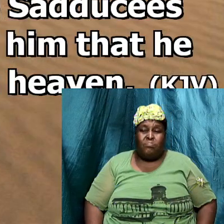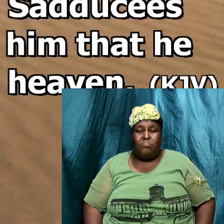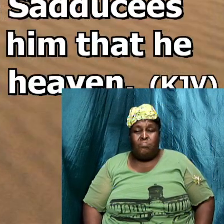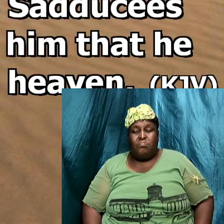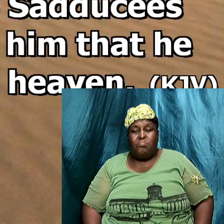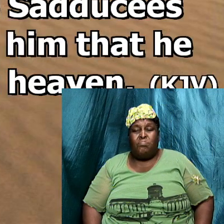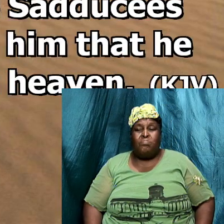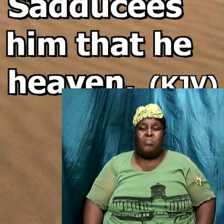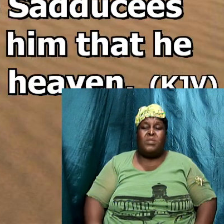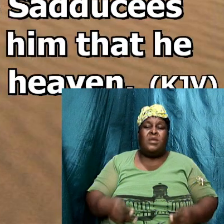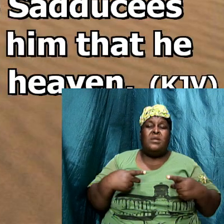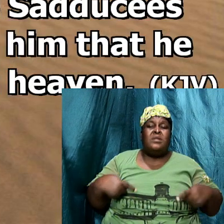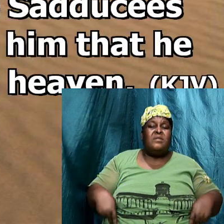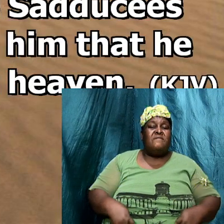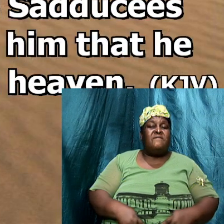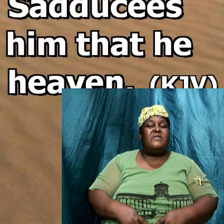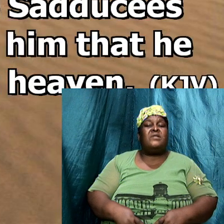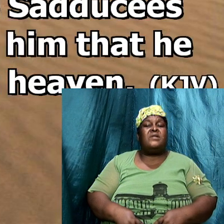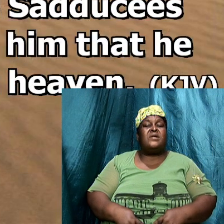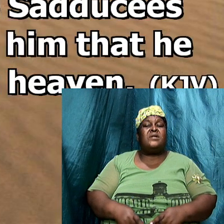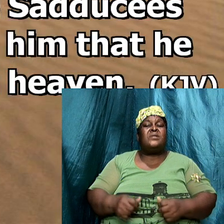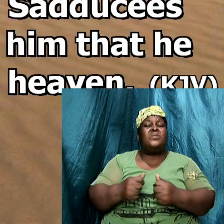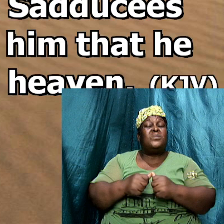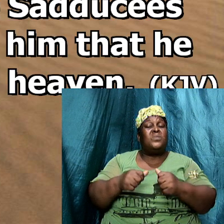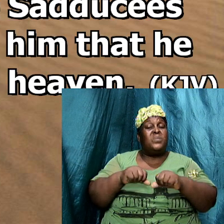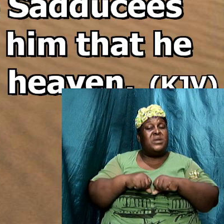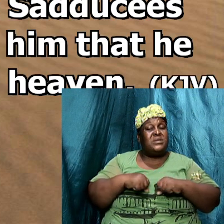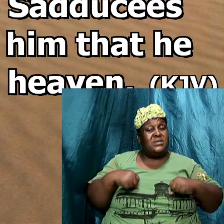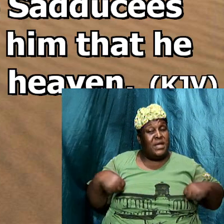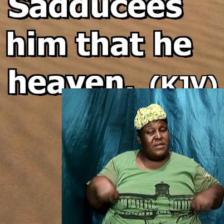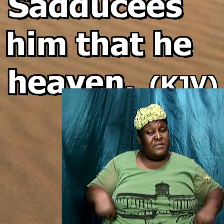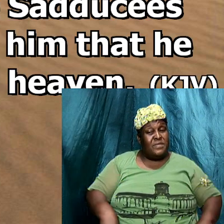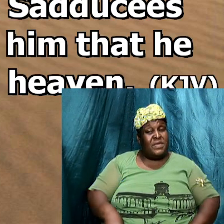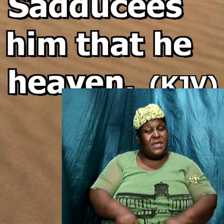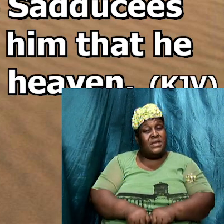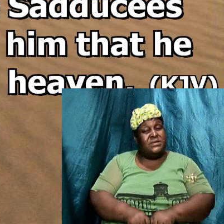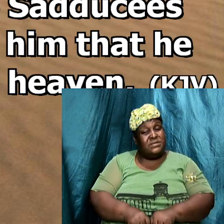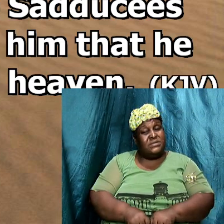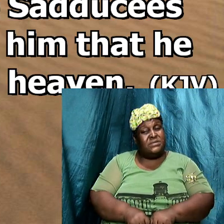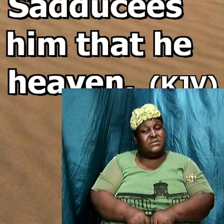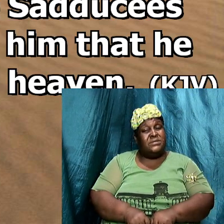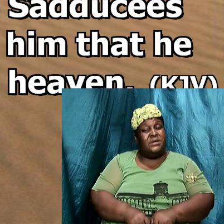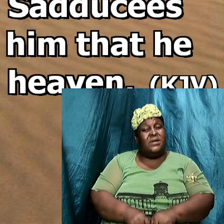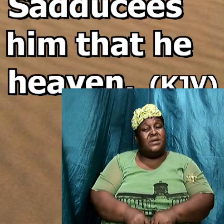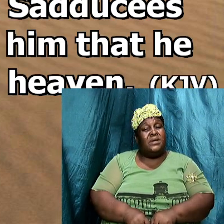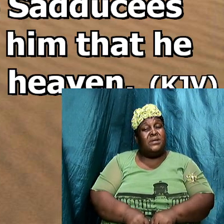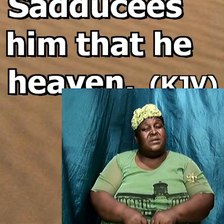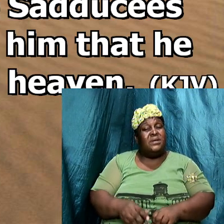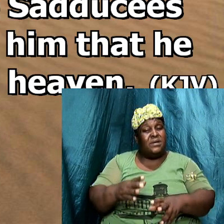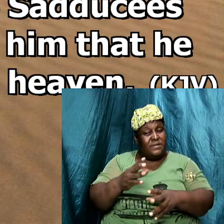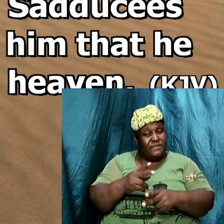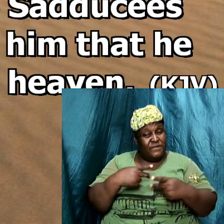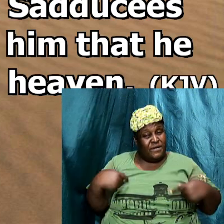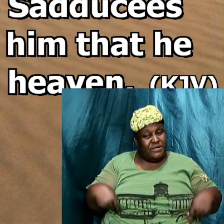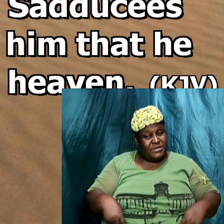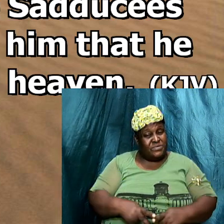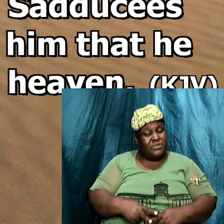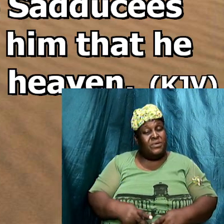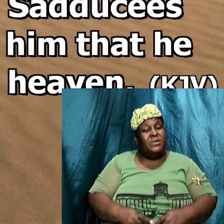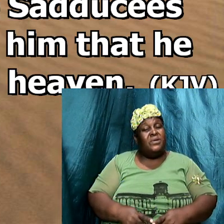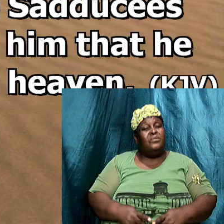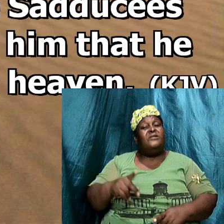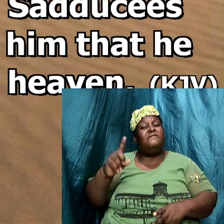the Pharisees also with the Sadducees so what the Bible is saying now is that the Pharisees will now take the lead on this one